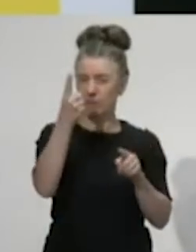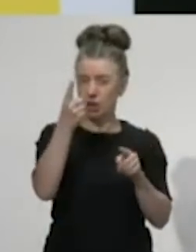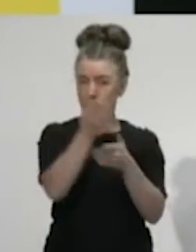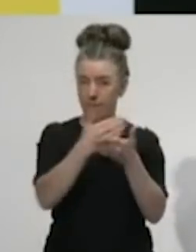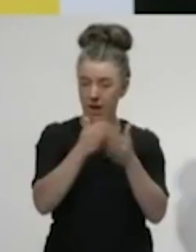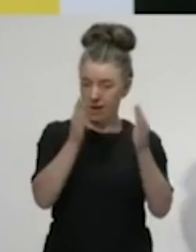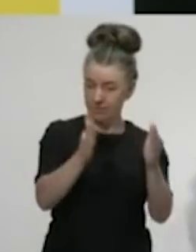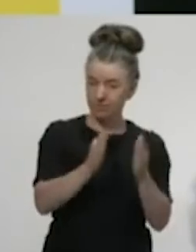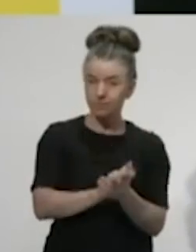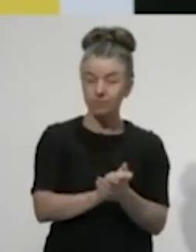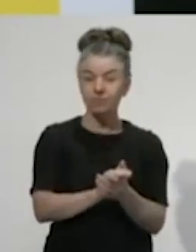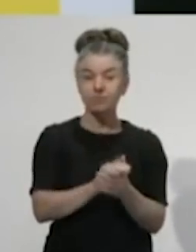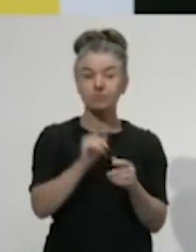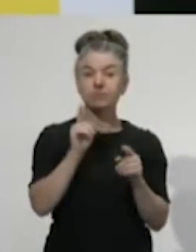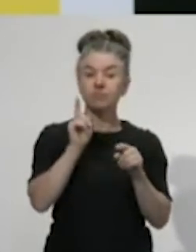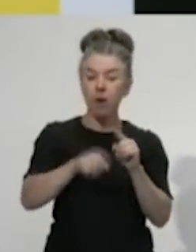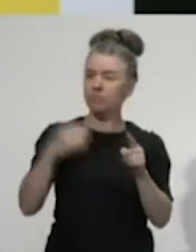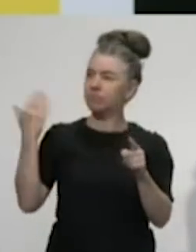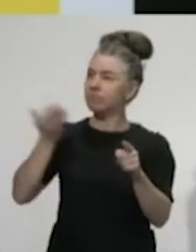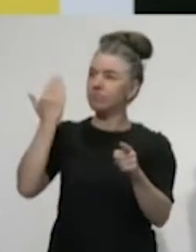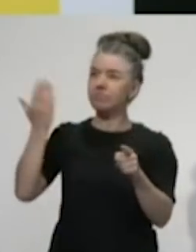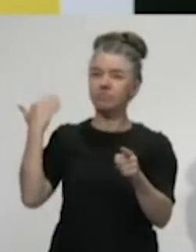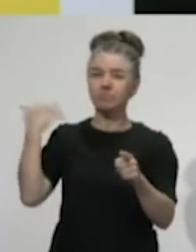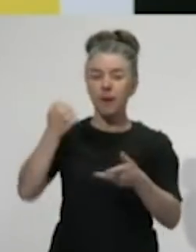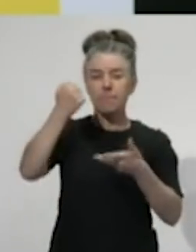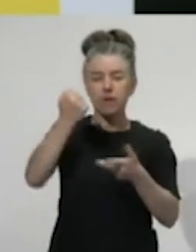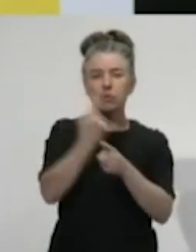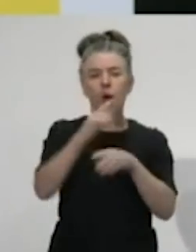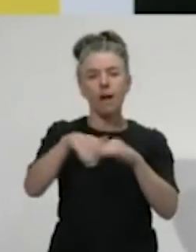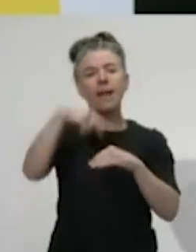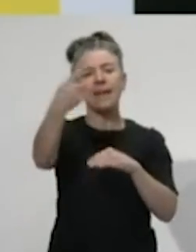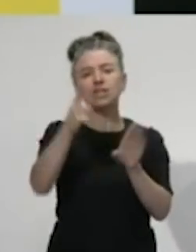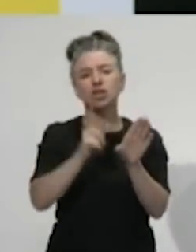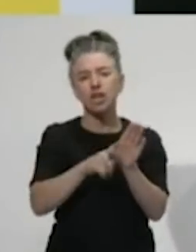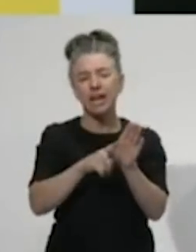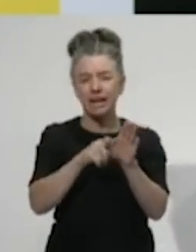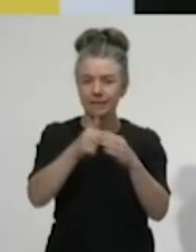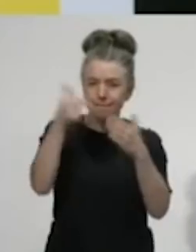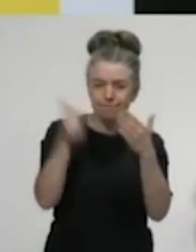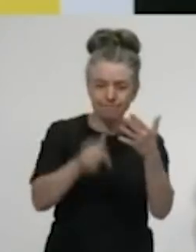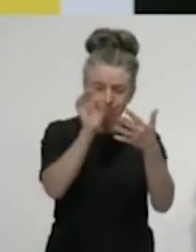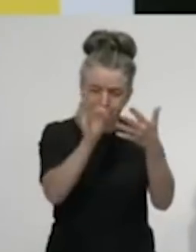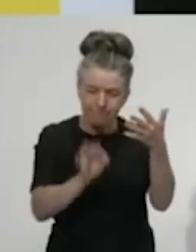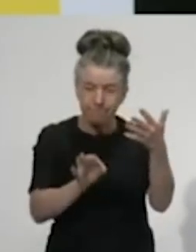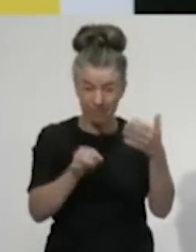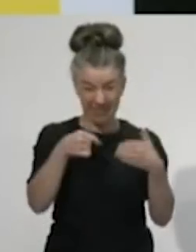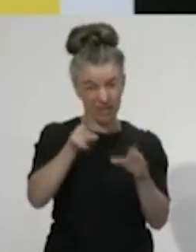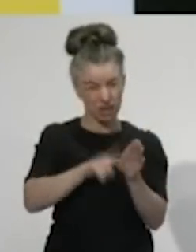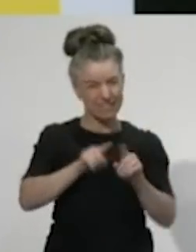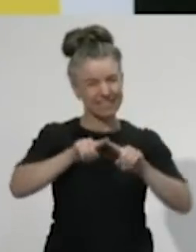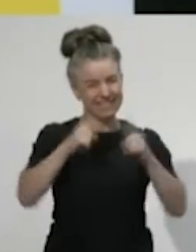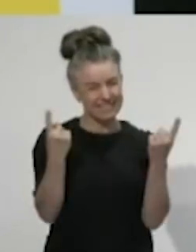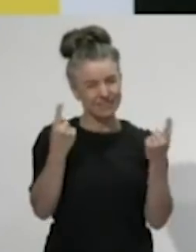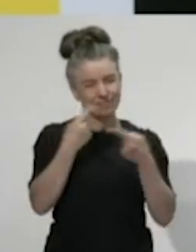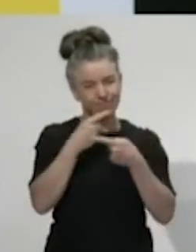government's economic plans for the following year in detail. But this budget is different. It is not business as usual. Instead, it